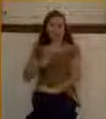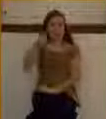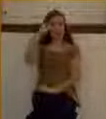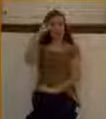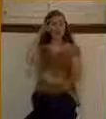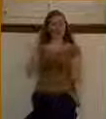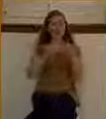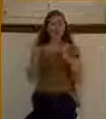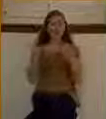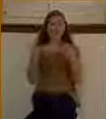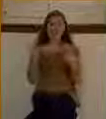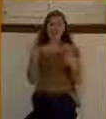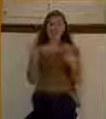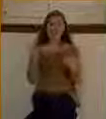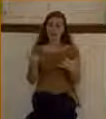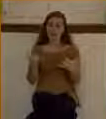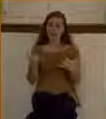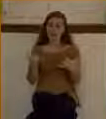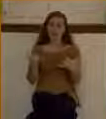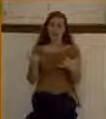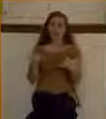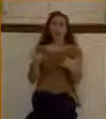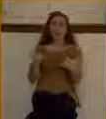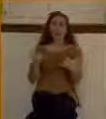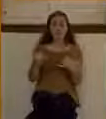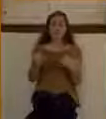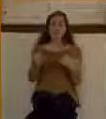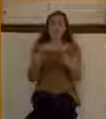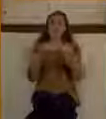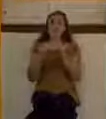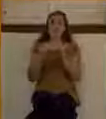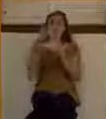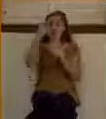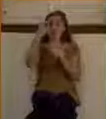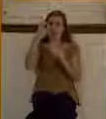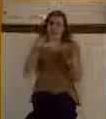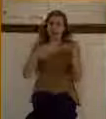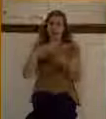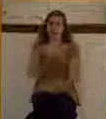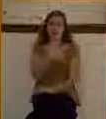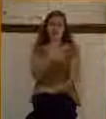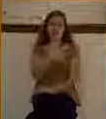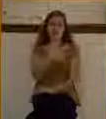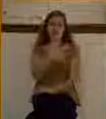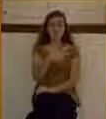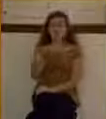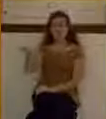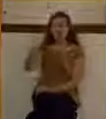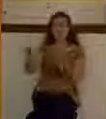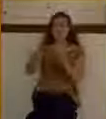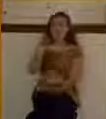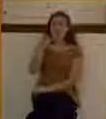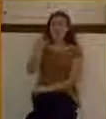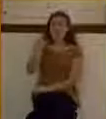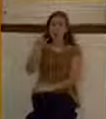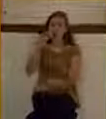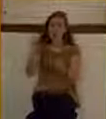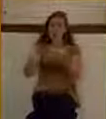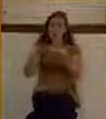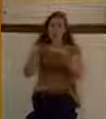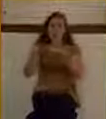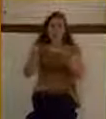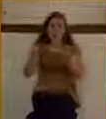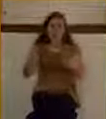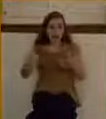are more blind than Bartimaeus because they don't really see the opportunity that they have